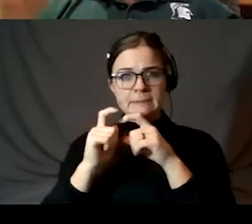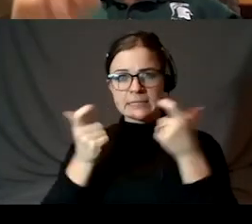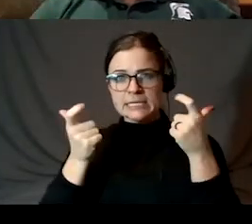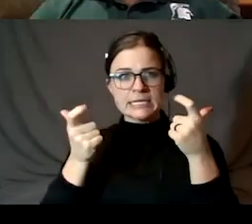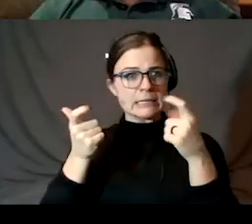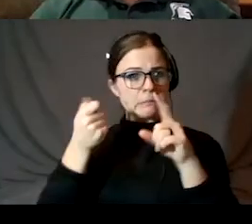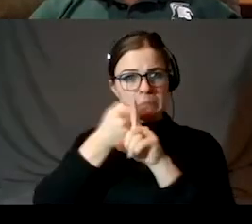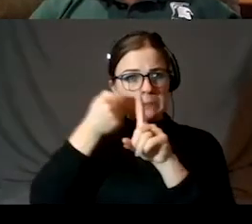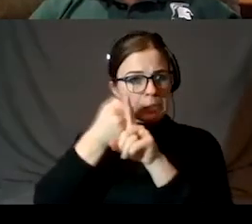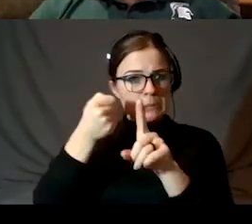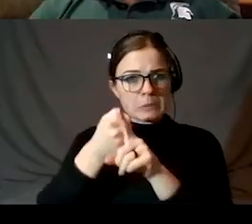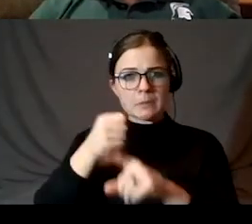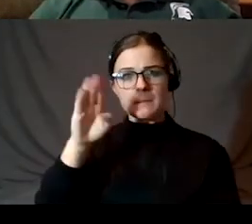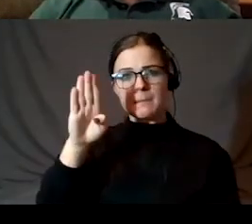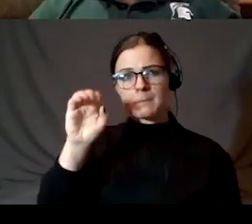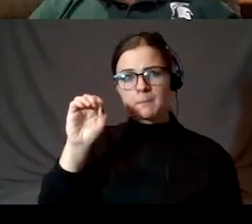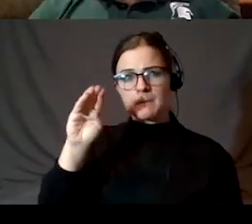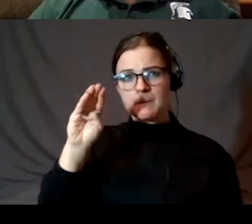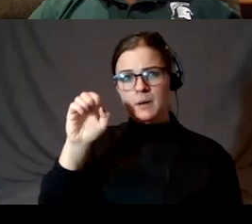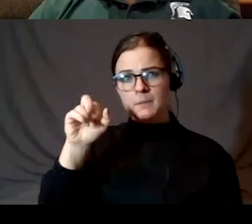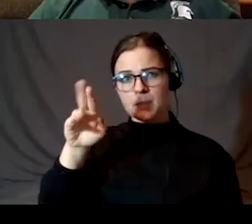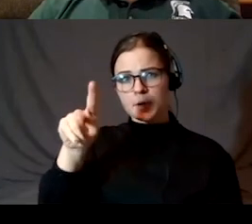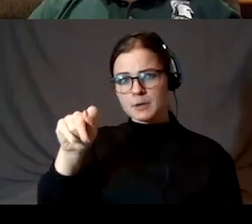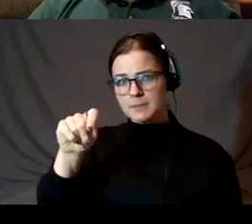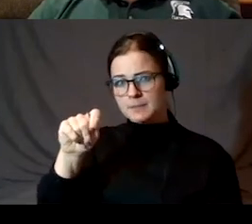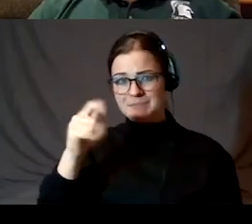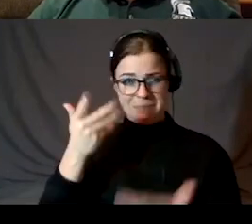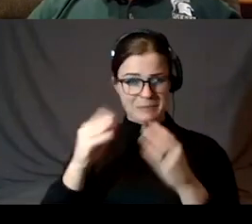the late heavy bombardment struck, this might be more detailed than you want.